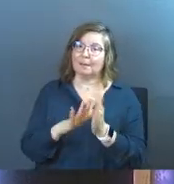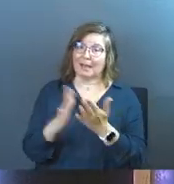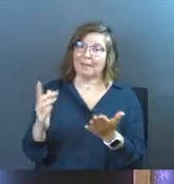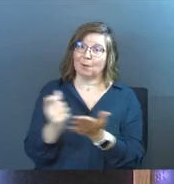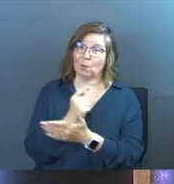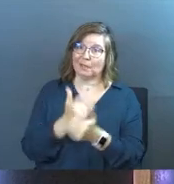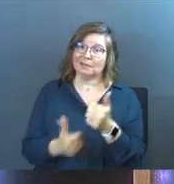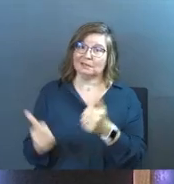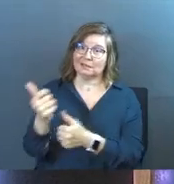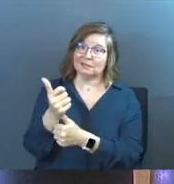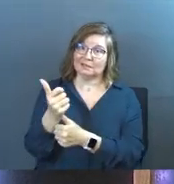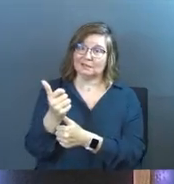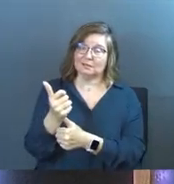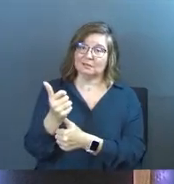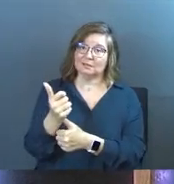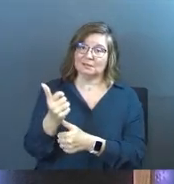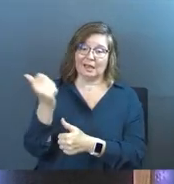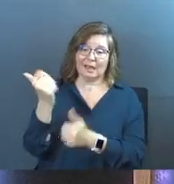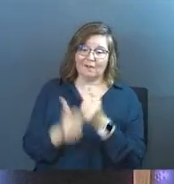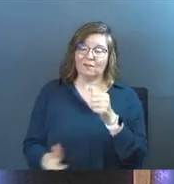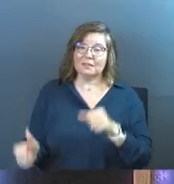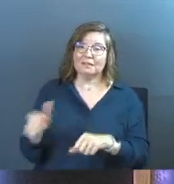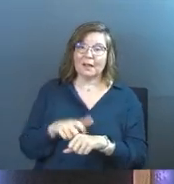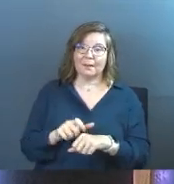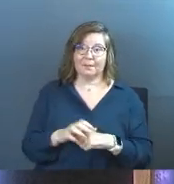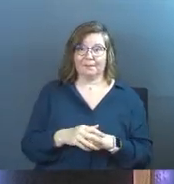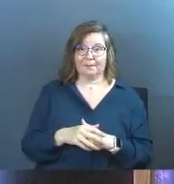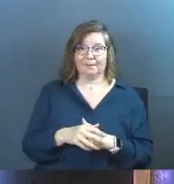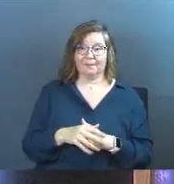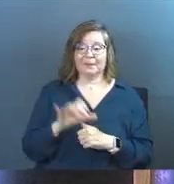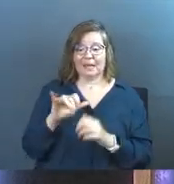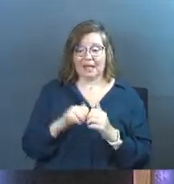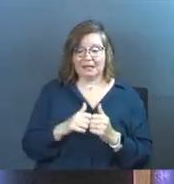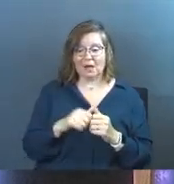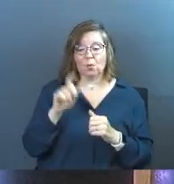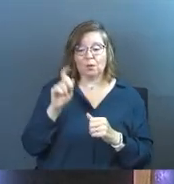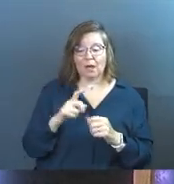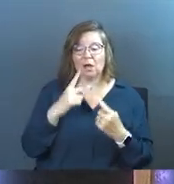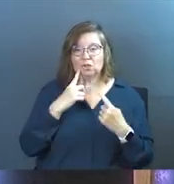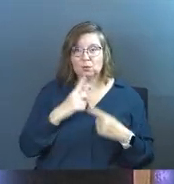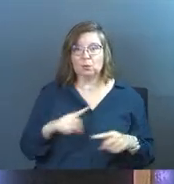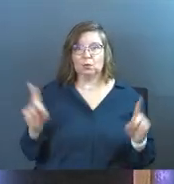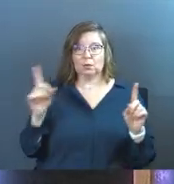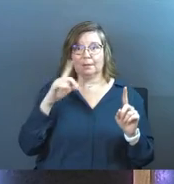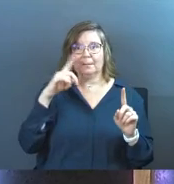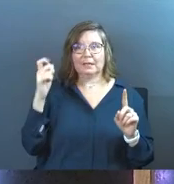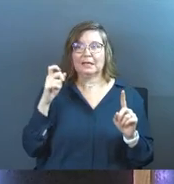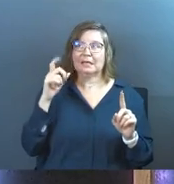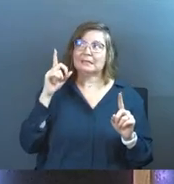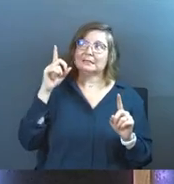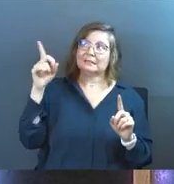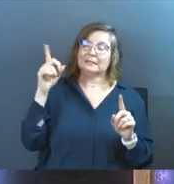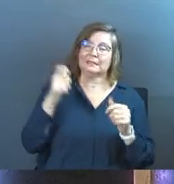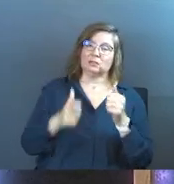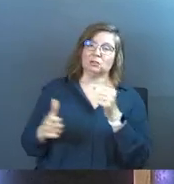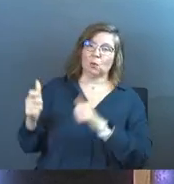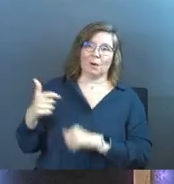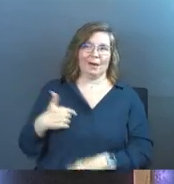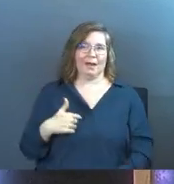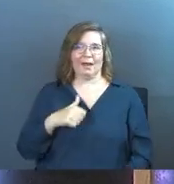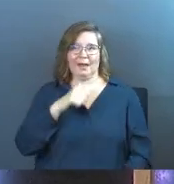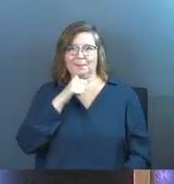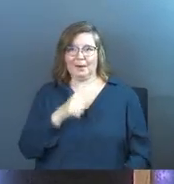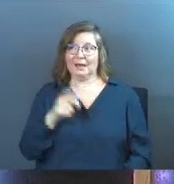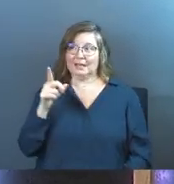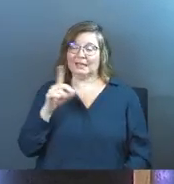wins. Bible wins every time. That's how it's got to work because he's Lord. I'm not.